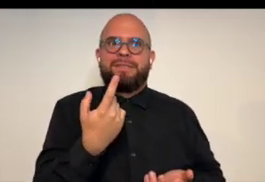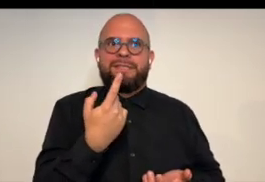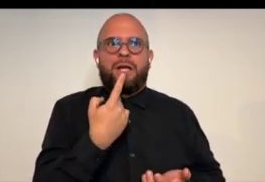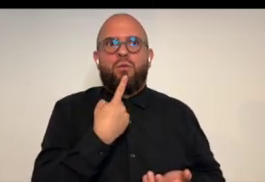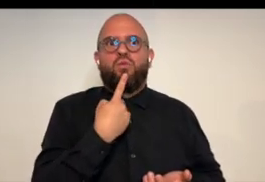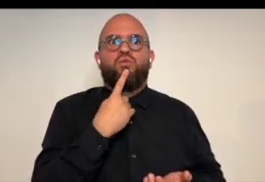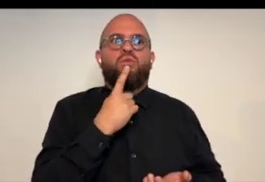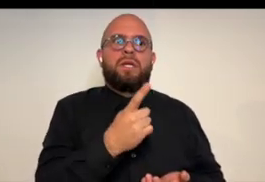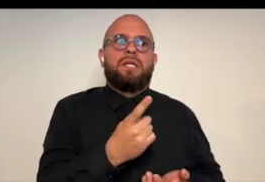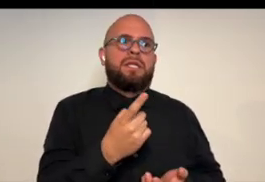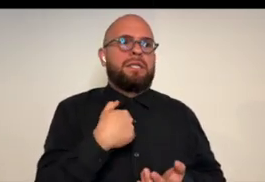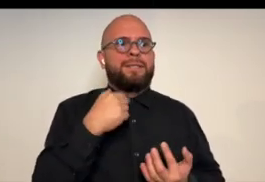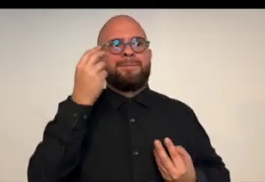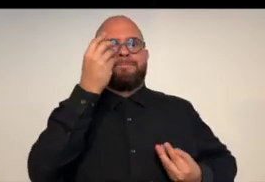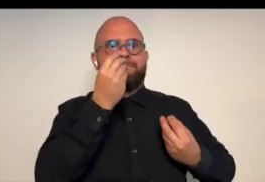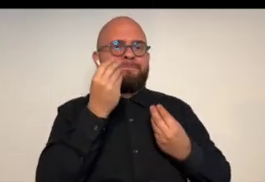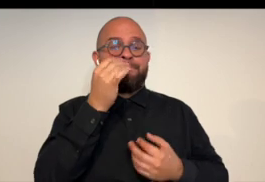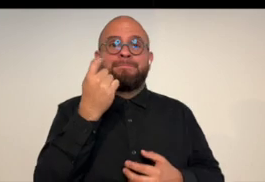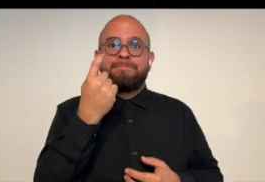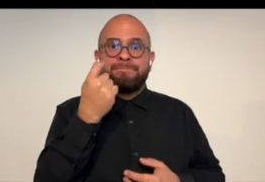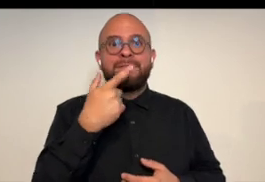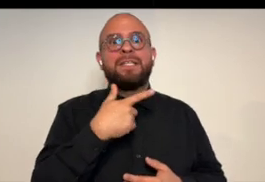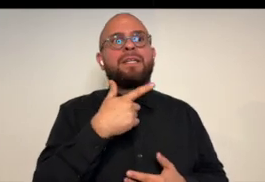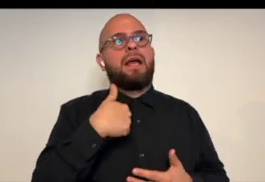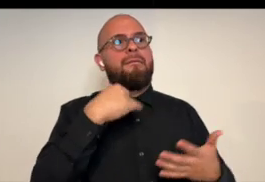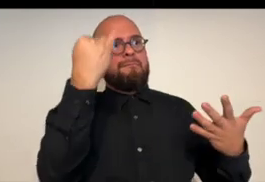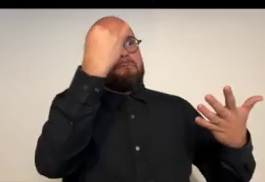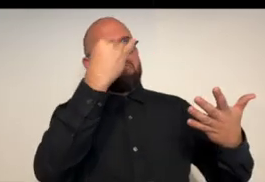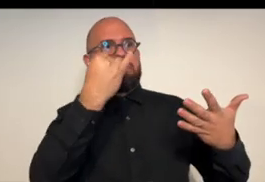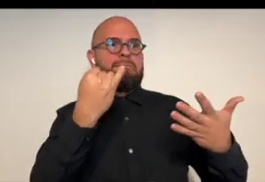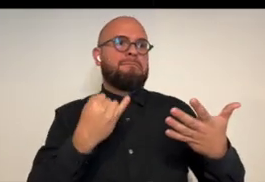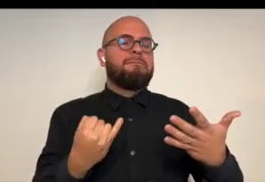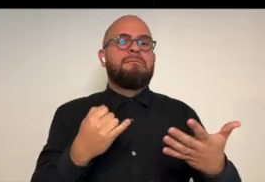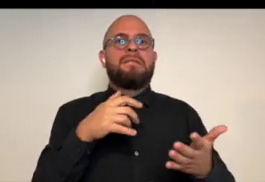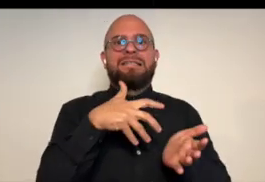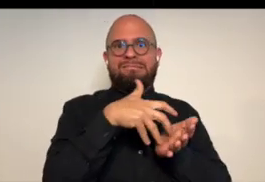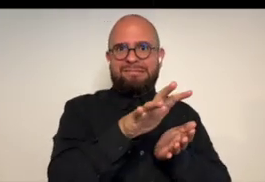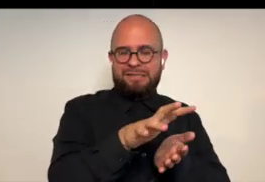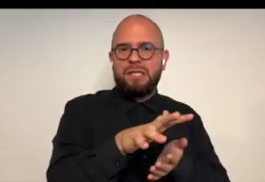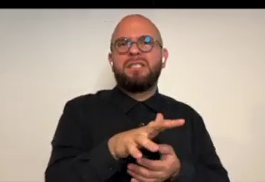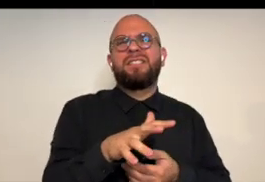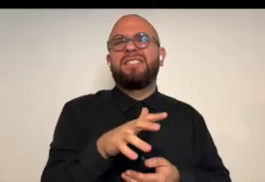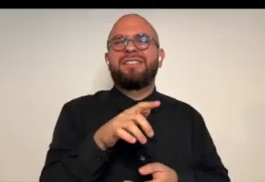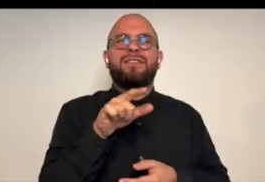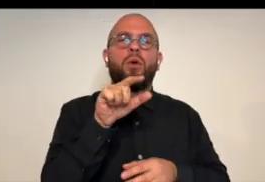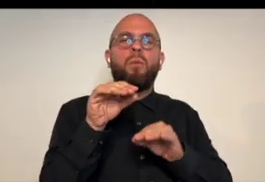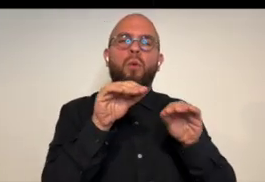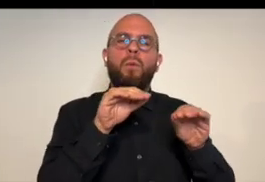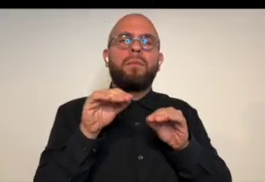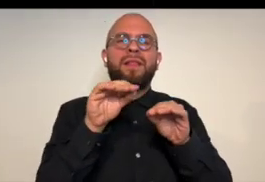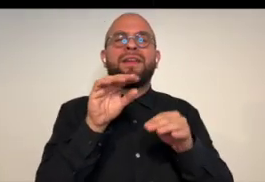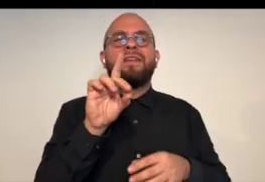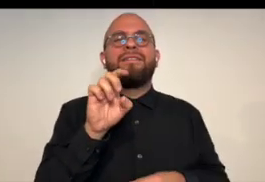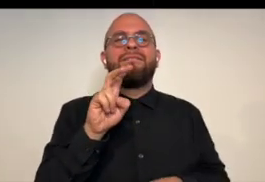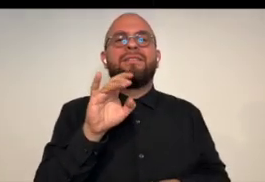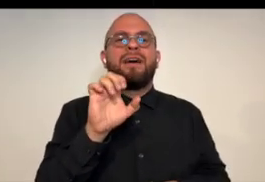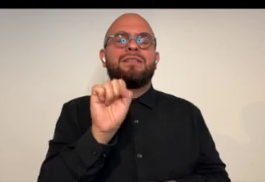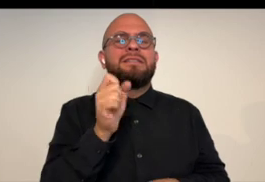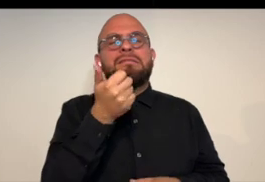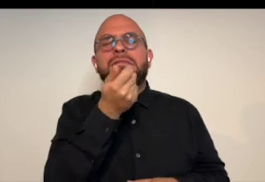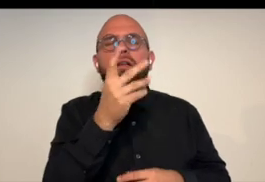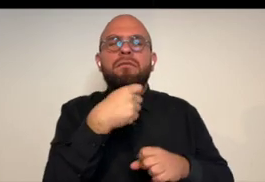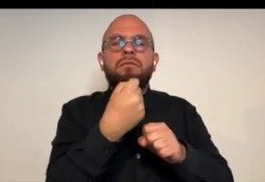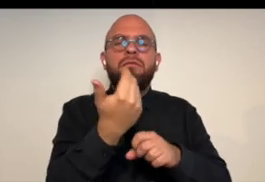that is actually so that's one of the things that kind of fed into this is i did those sketches of the mobility devices